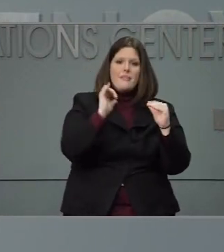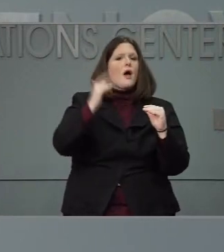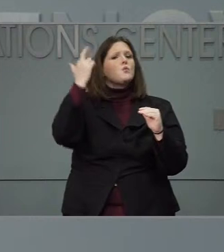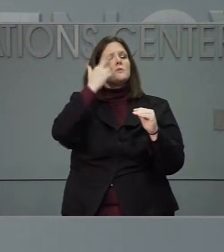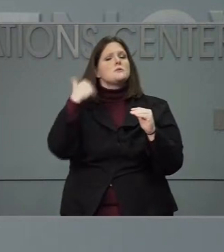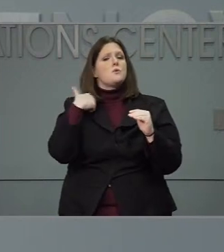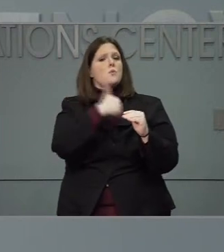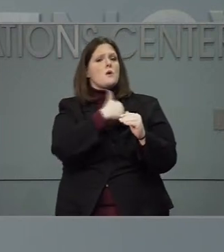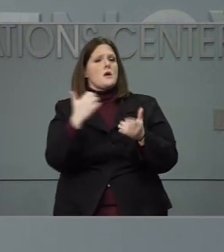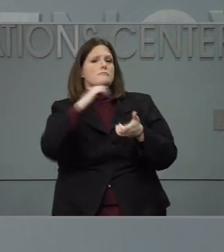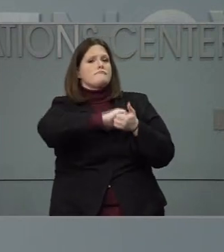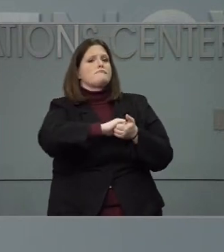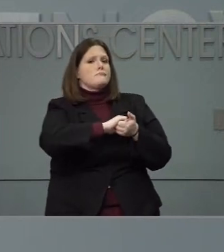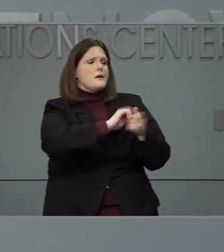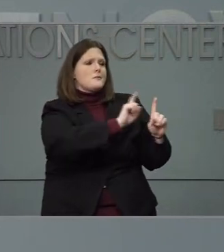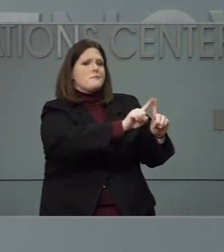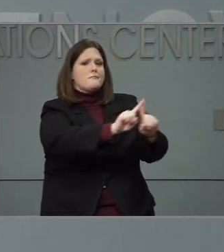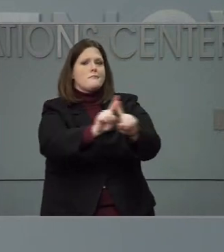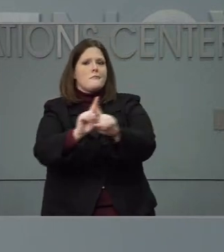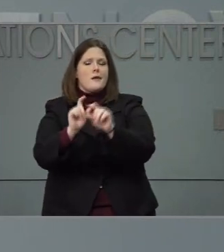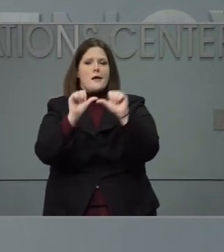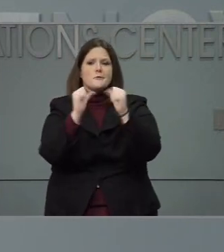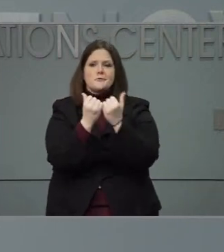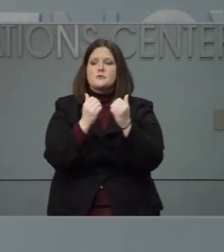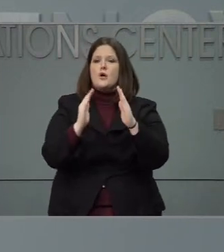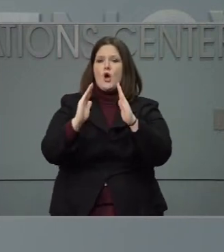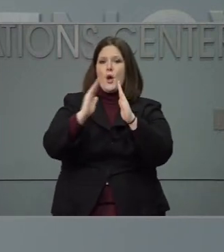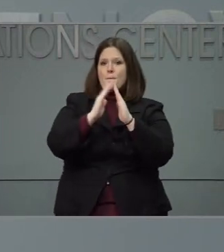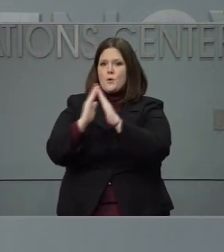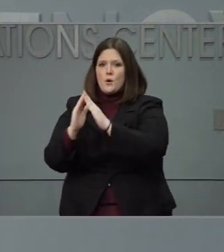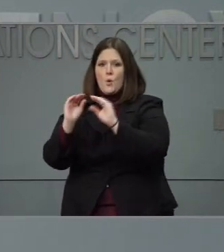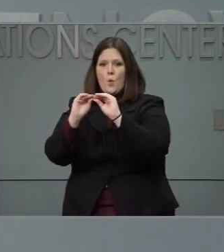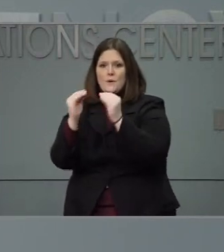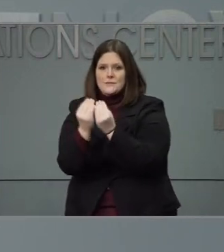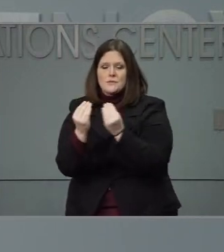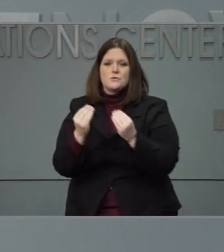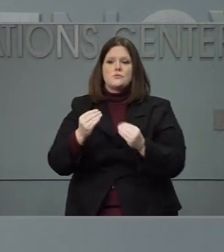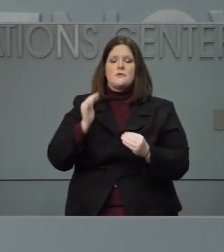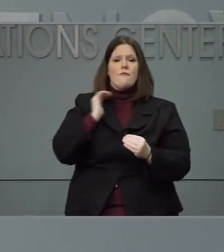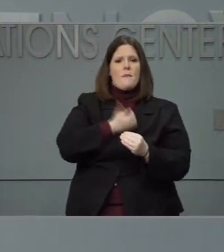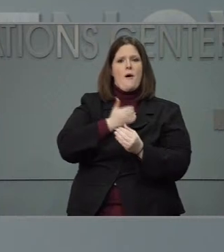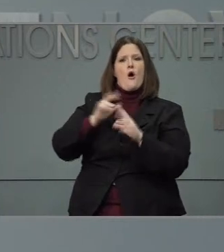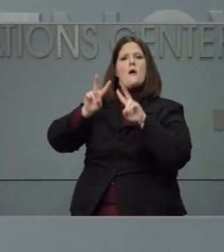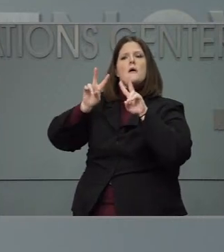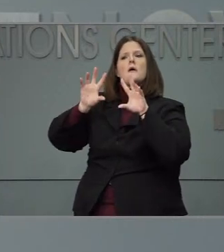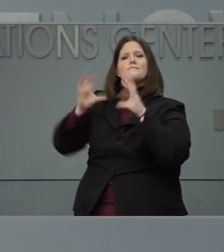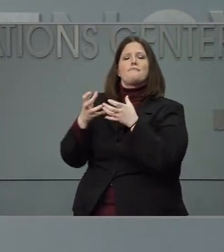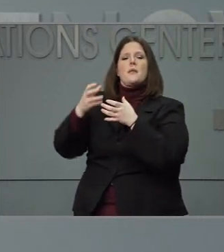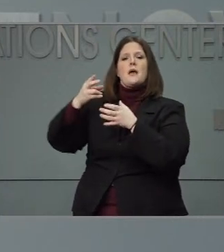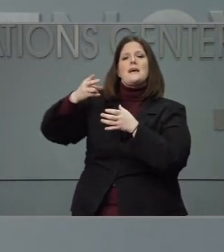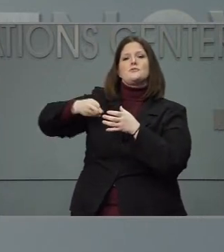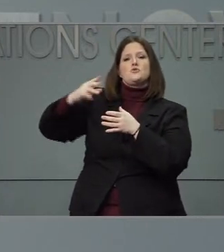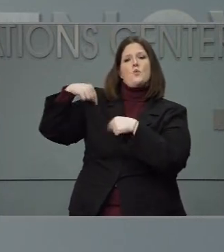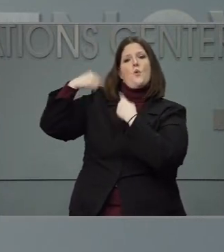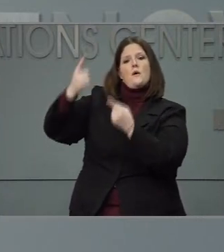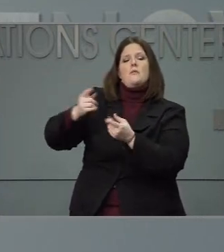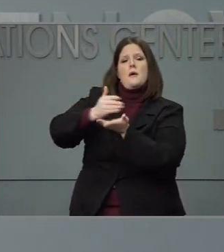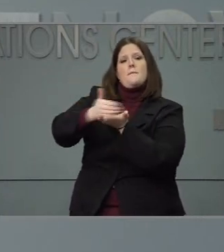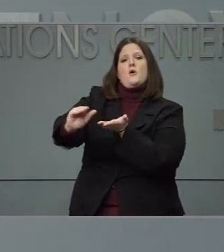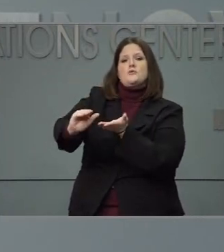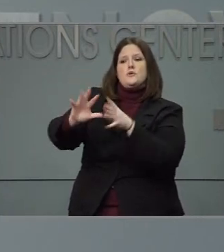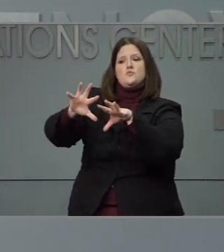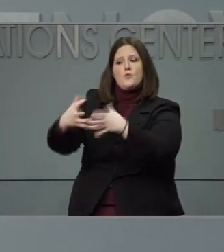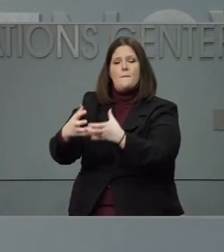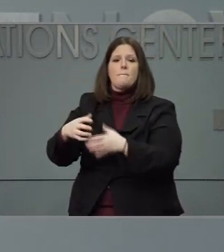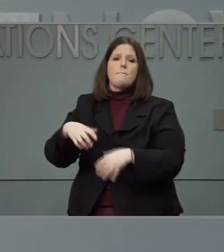closely with partners that are community based organizations from our historically marginalized populations, working closely with